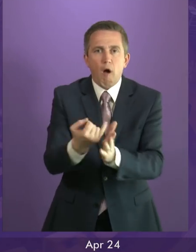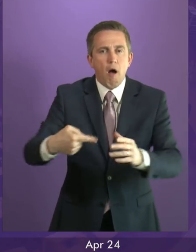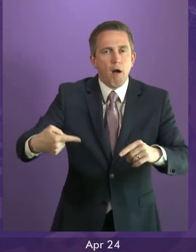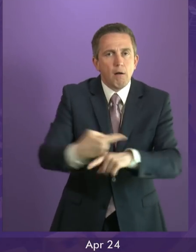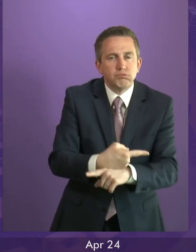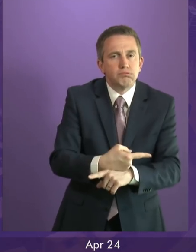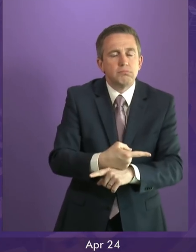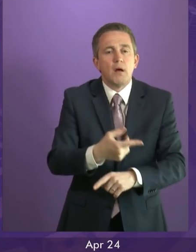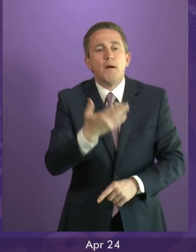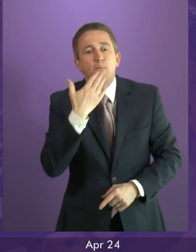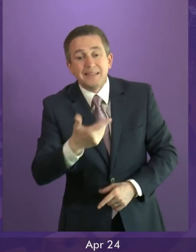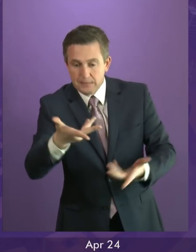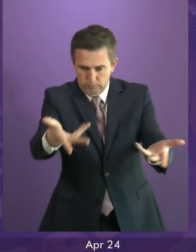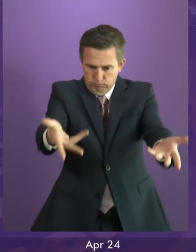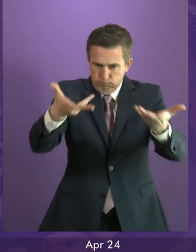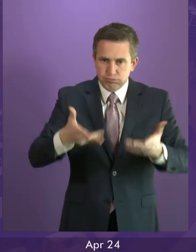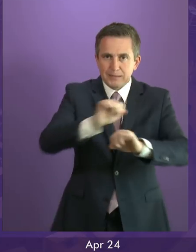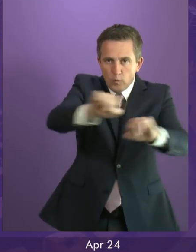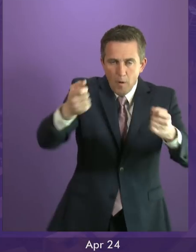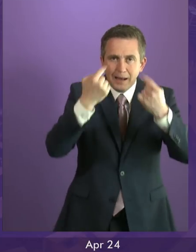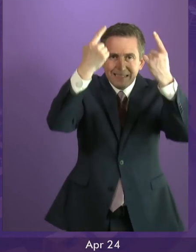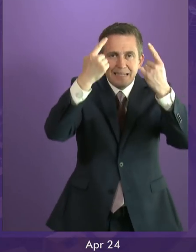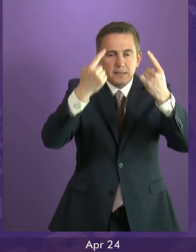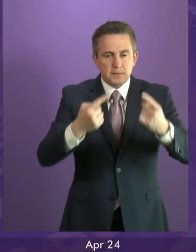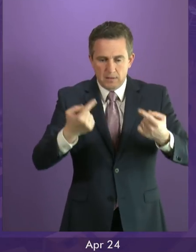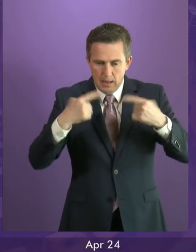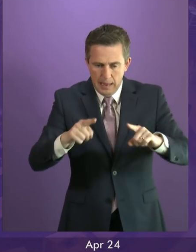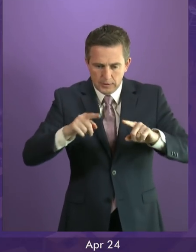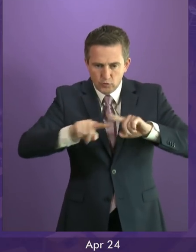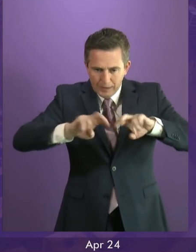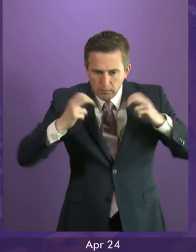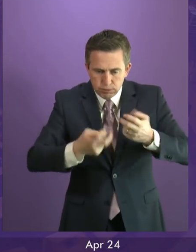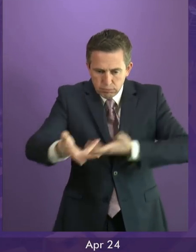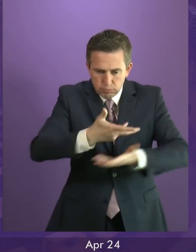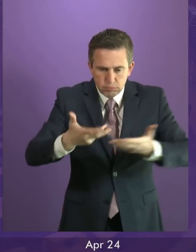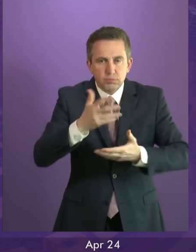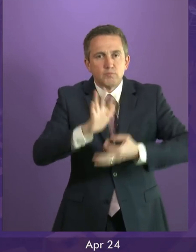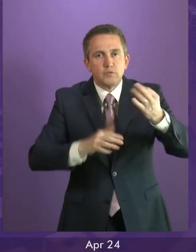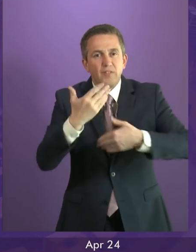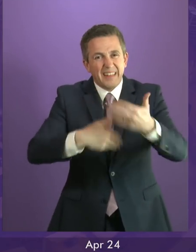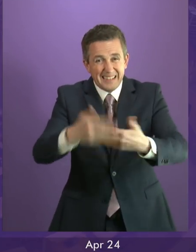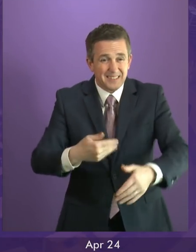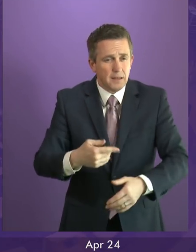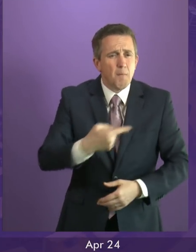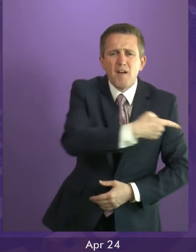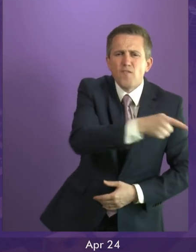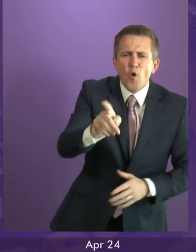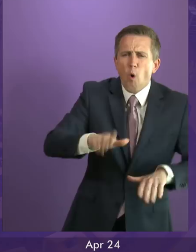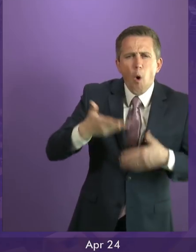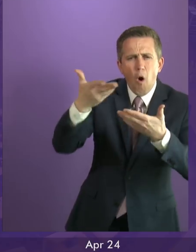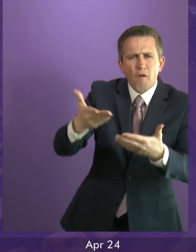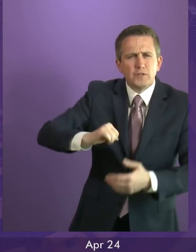let us see how much common ground can emerge from that. But if all you have to offer people in Scotland is a broken